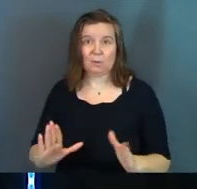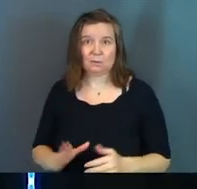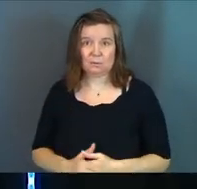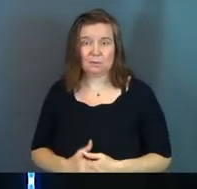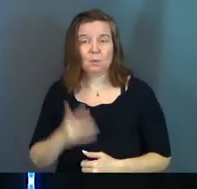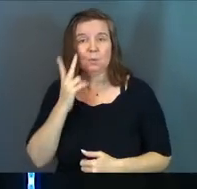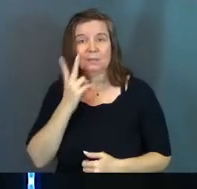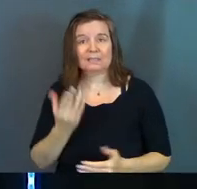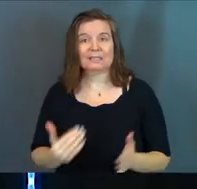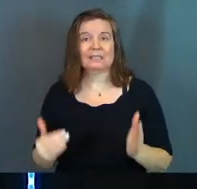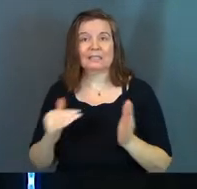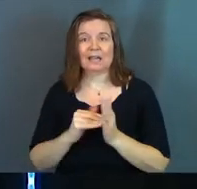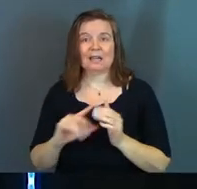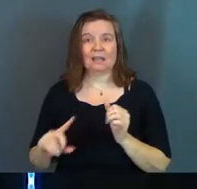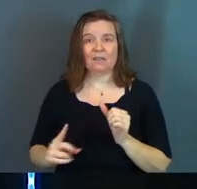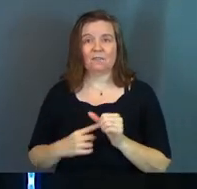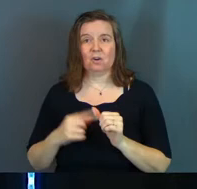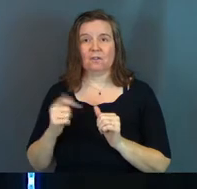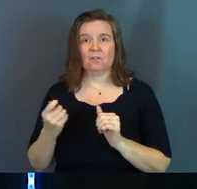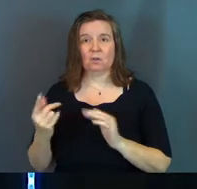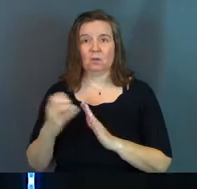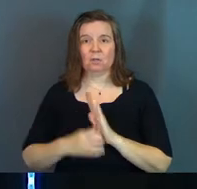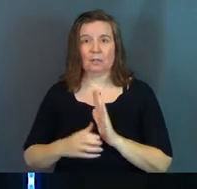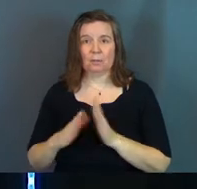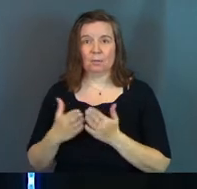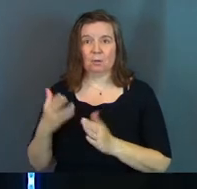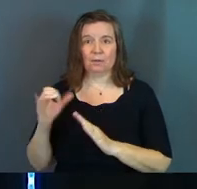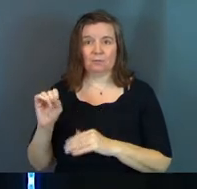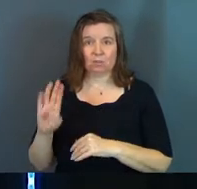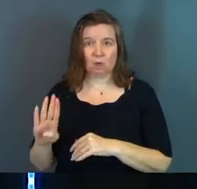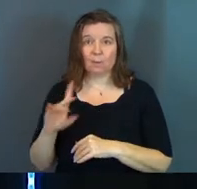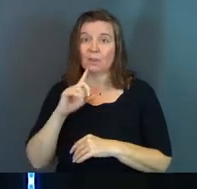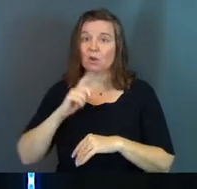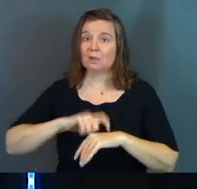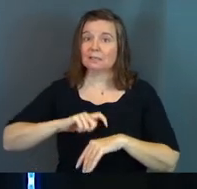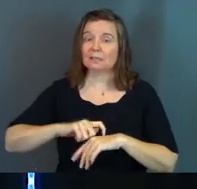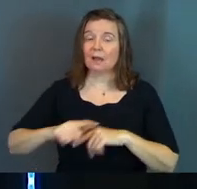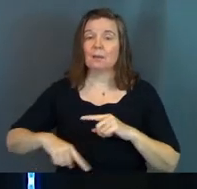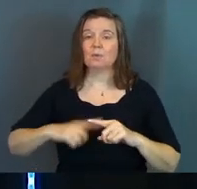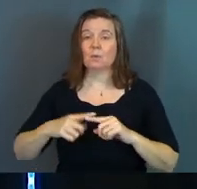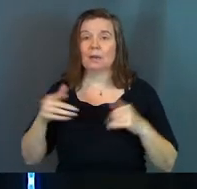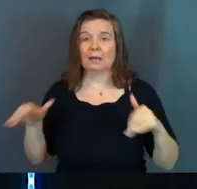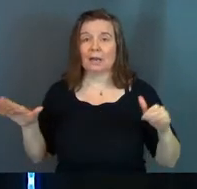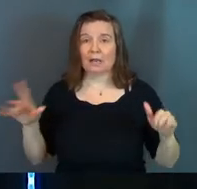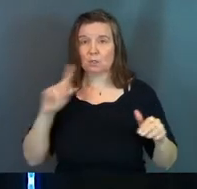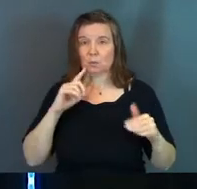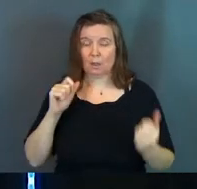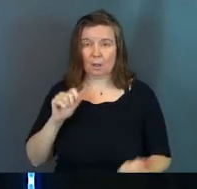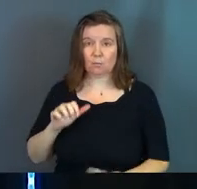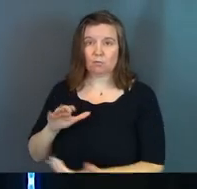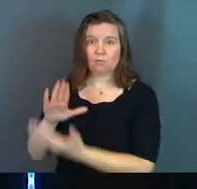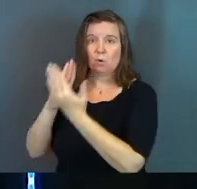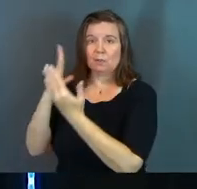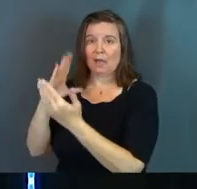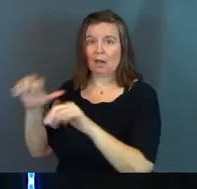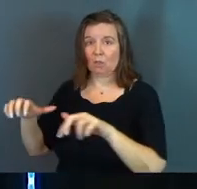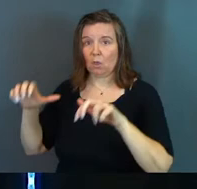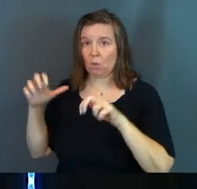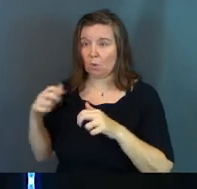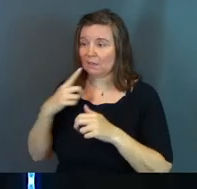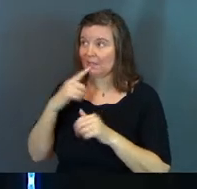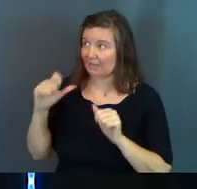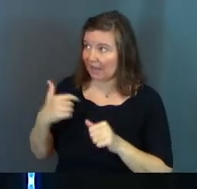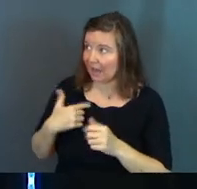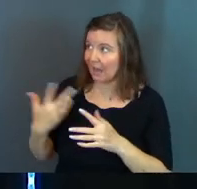We see this again in the first few chapters of the book of Job. There are times when angels will approach God in the throne and say,